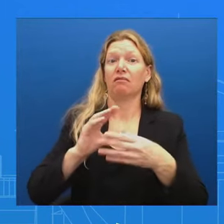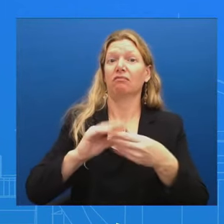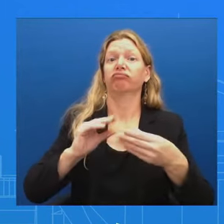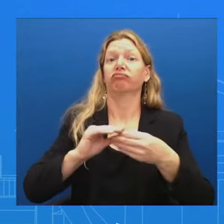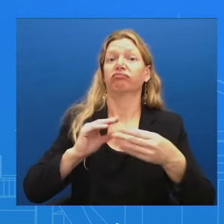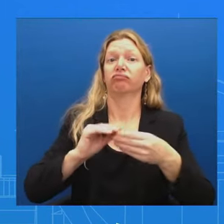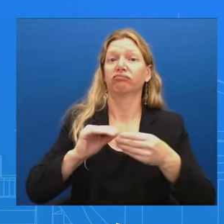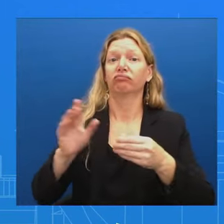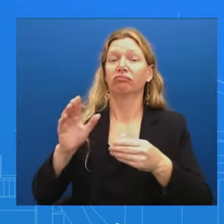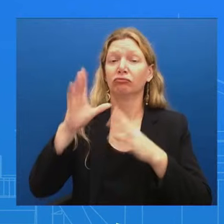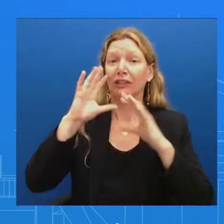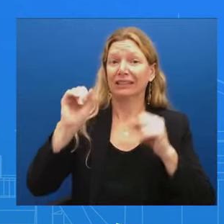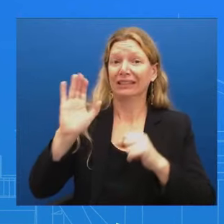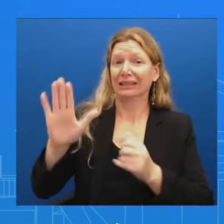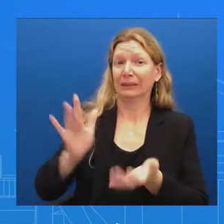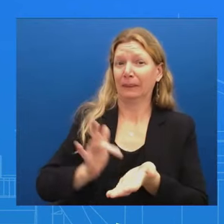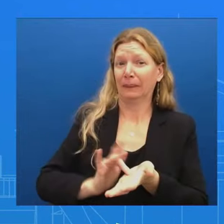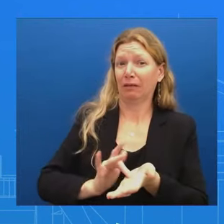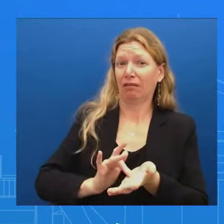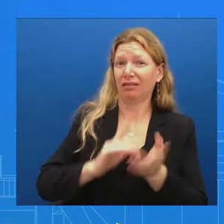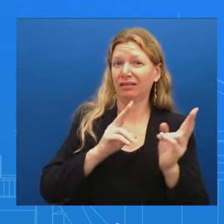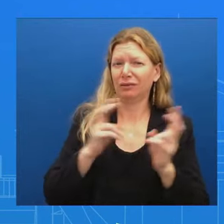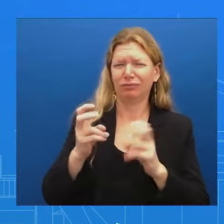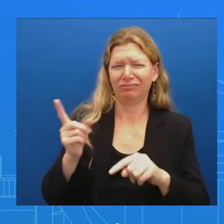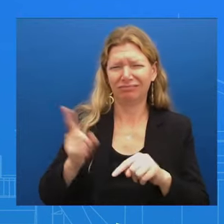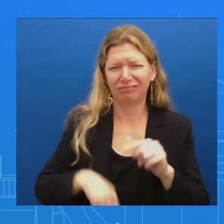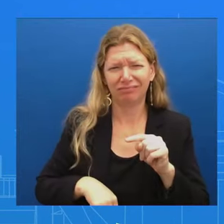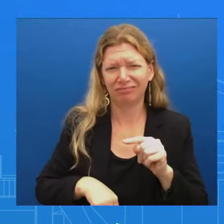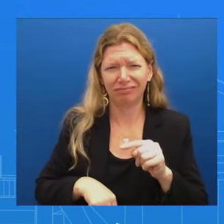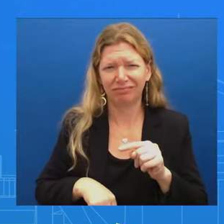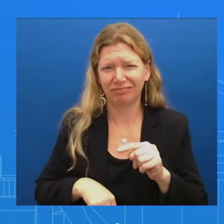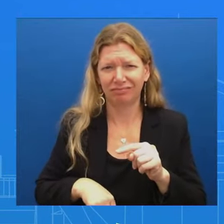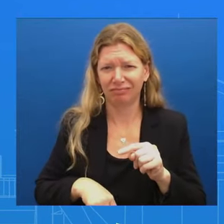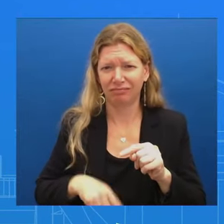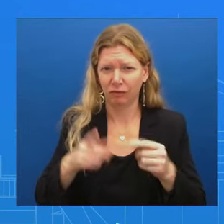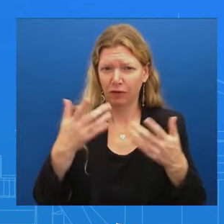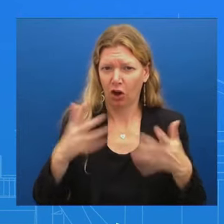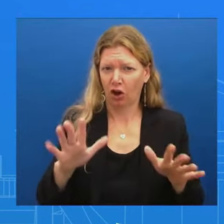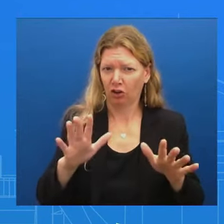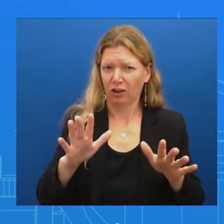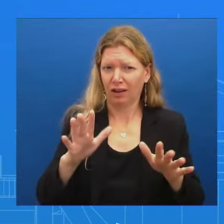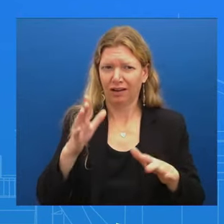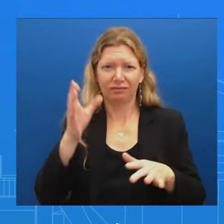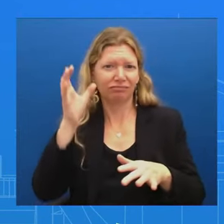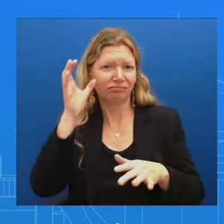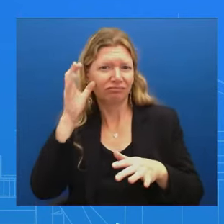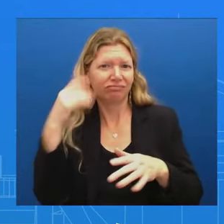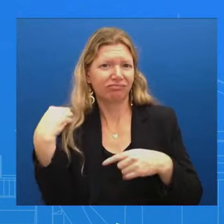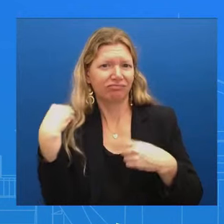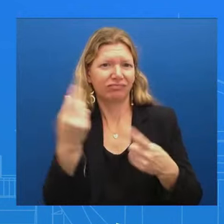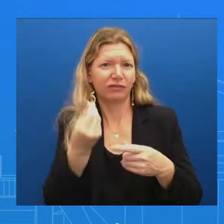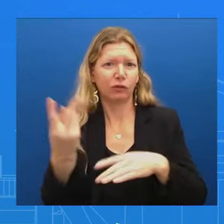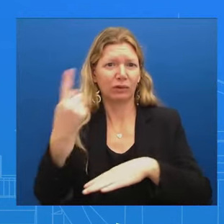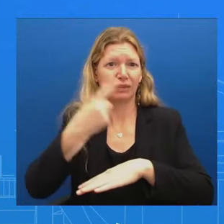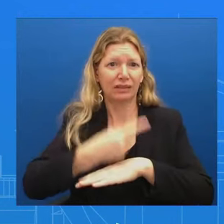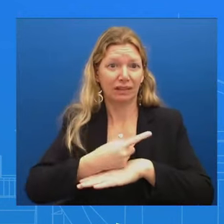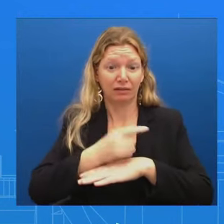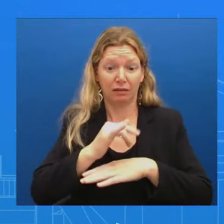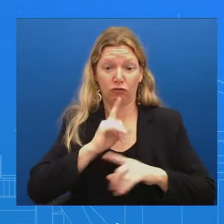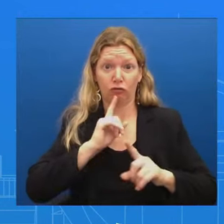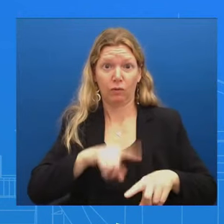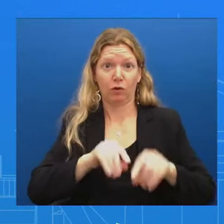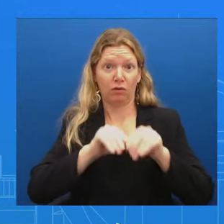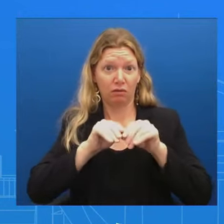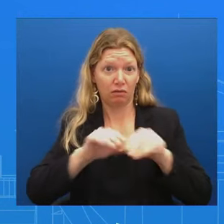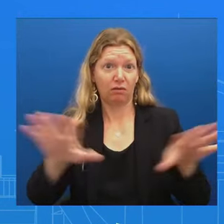Over the past couple of days Since the H report has been out You've heard from legal experts From across the ideological spectrum Even In